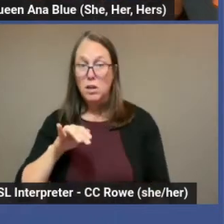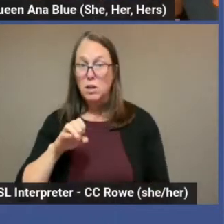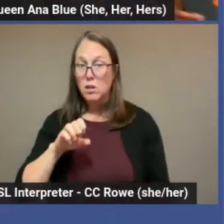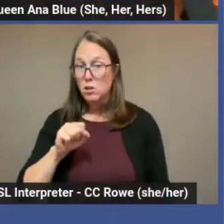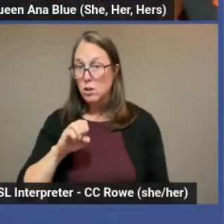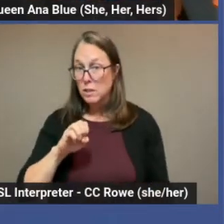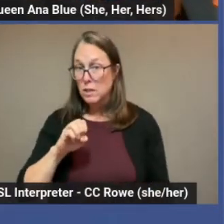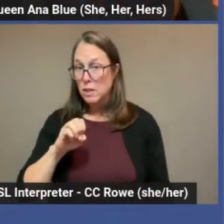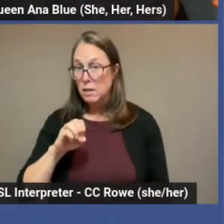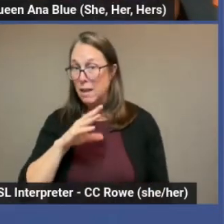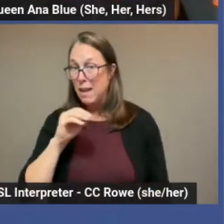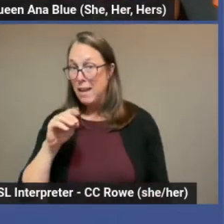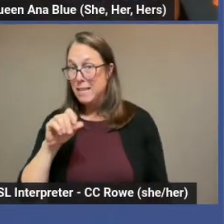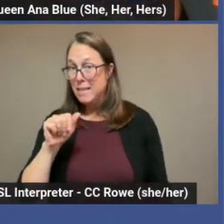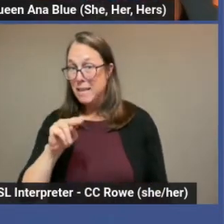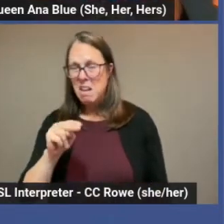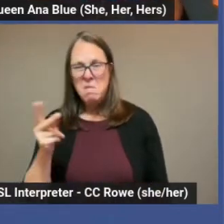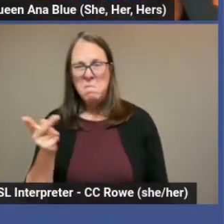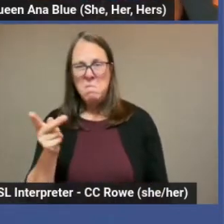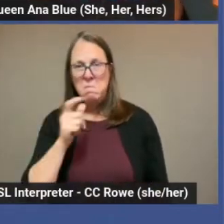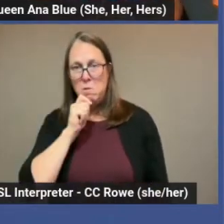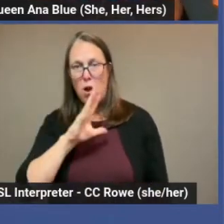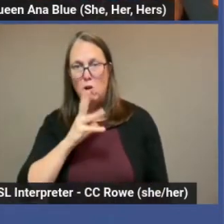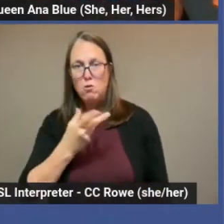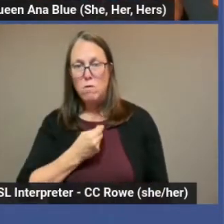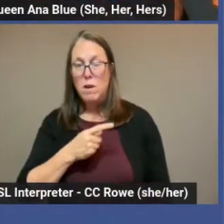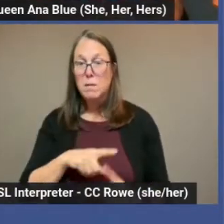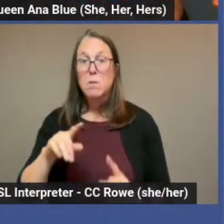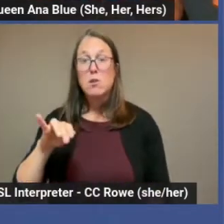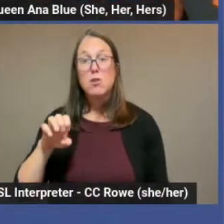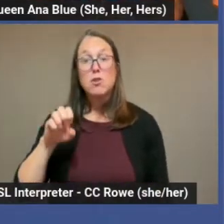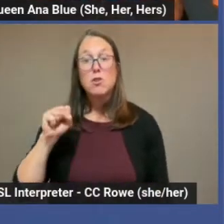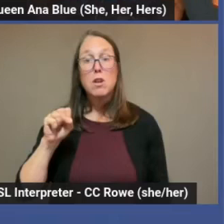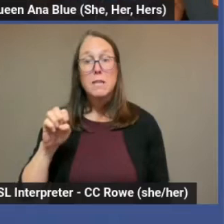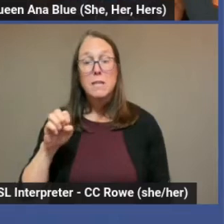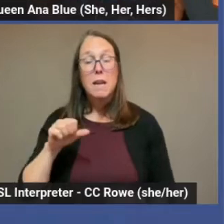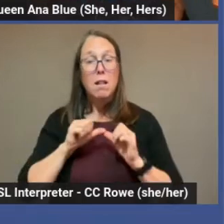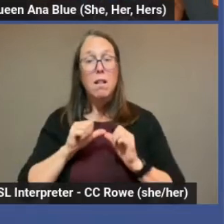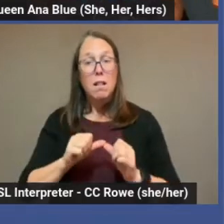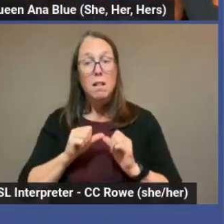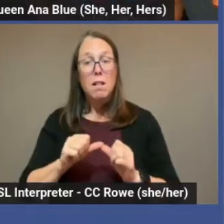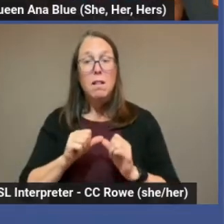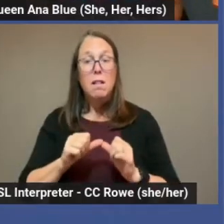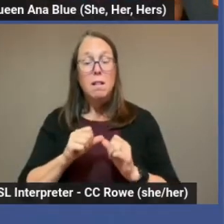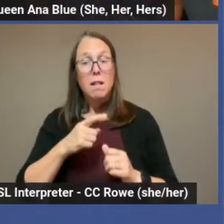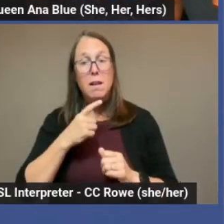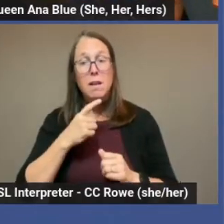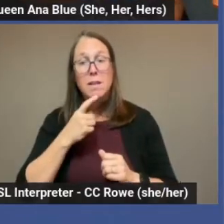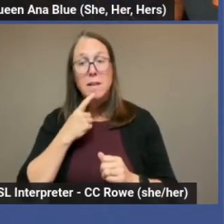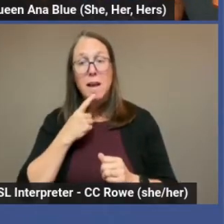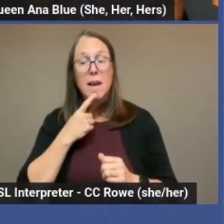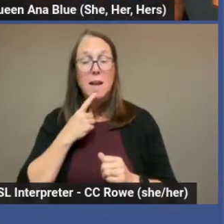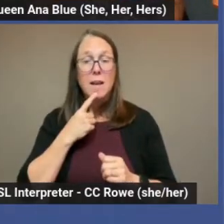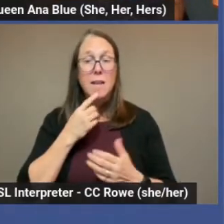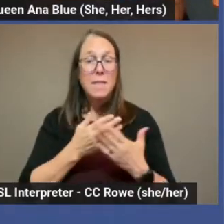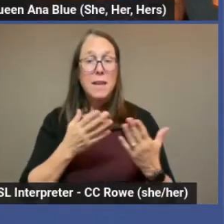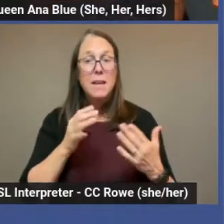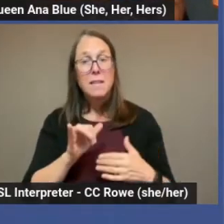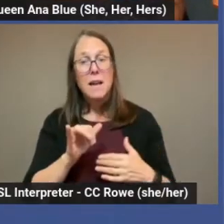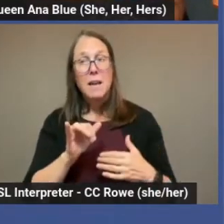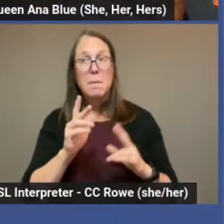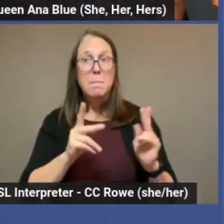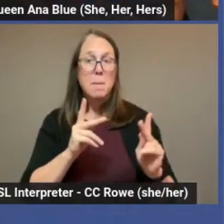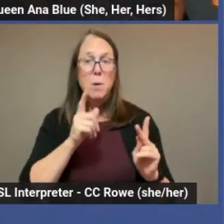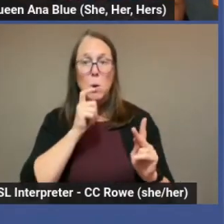are trans, but Jesse kept doing all these things about people that got off